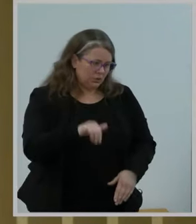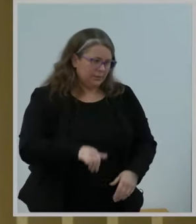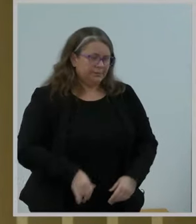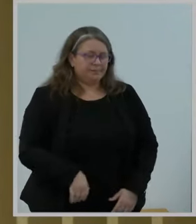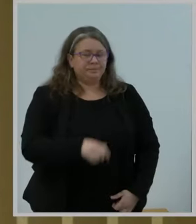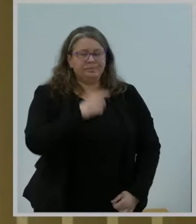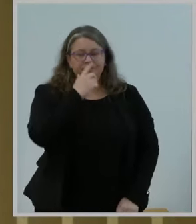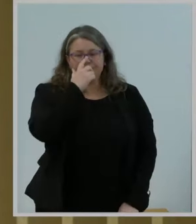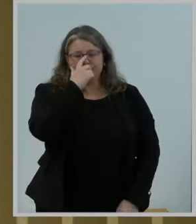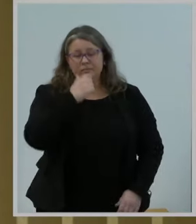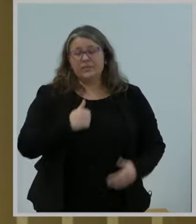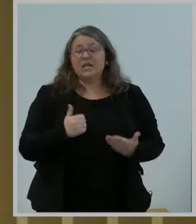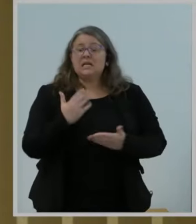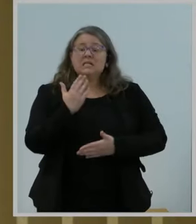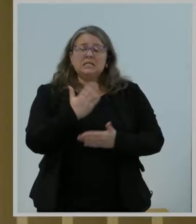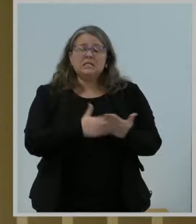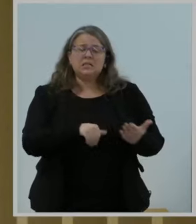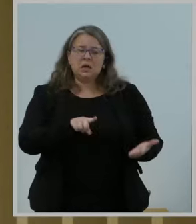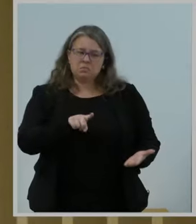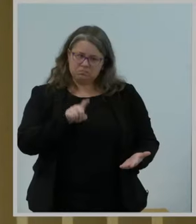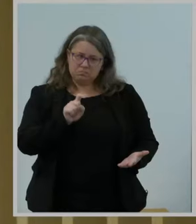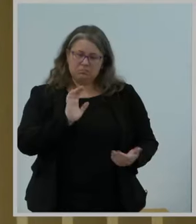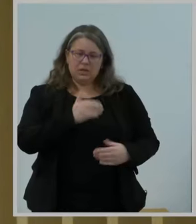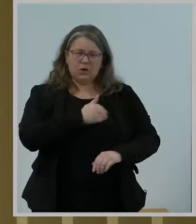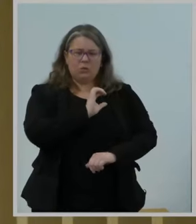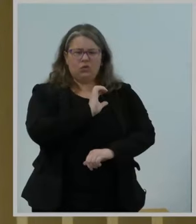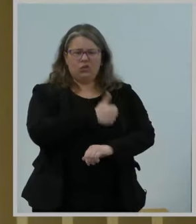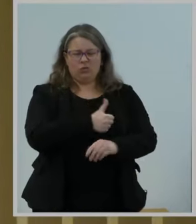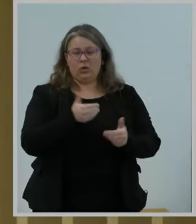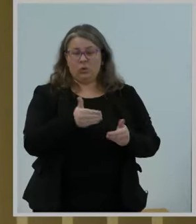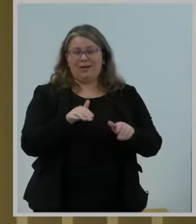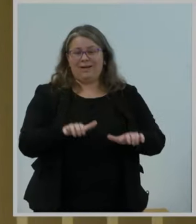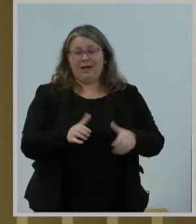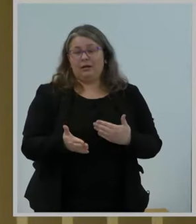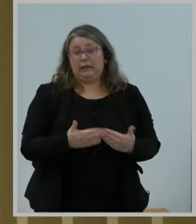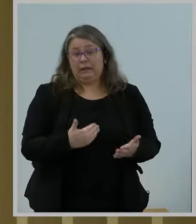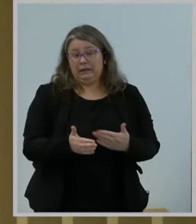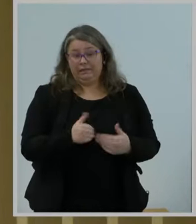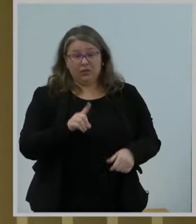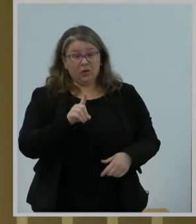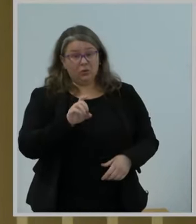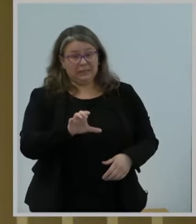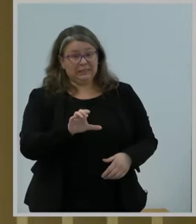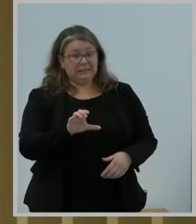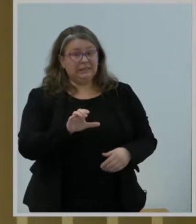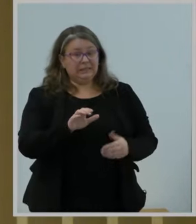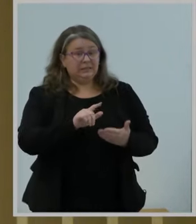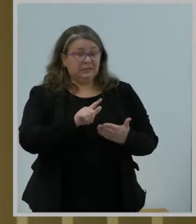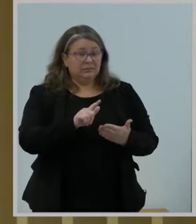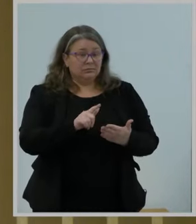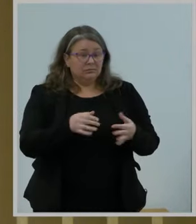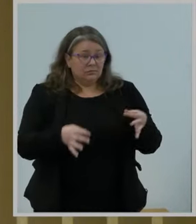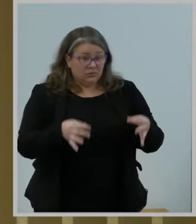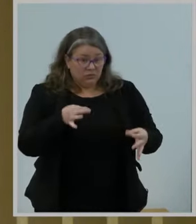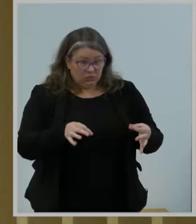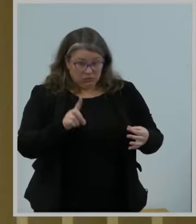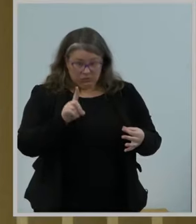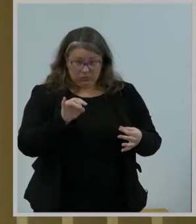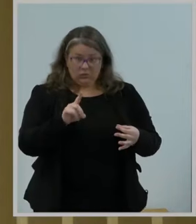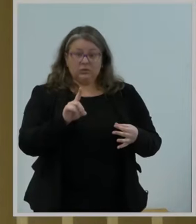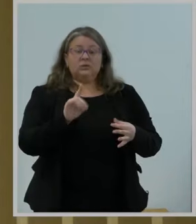authority to act even though the D.C. Circuit upheld the exact rules we proposed to reinstate. They predict